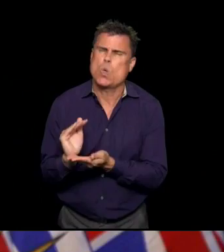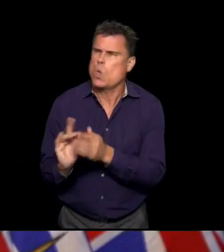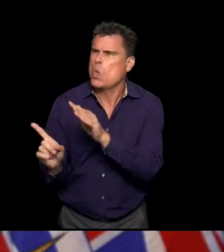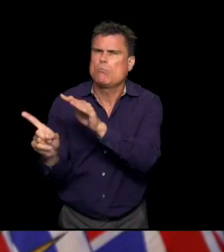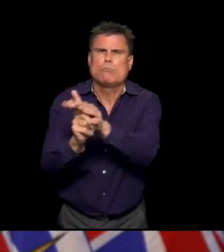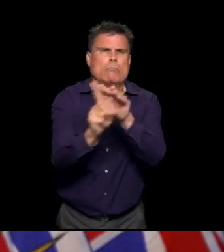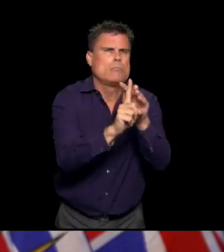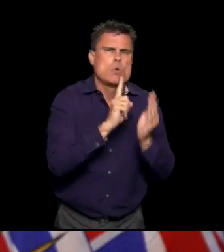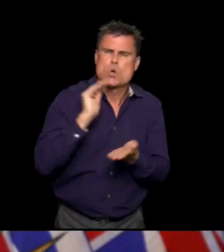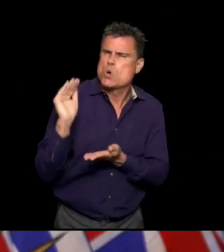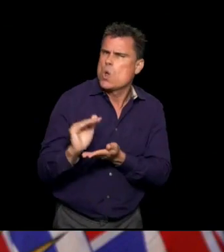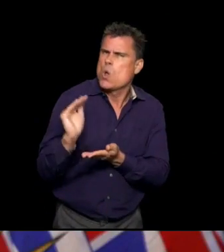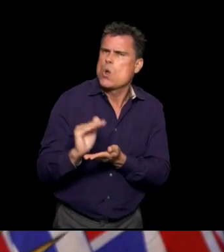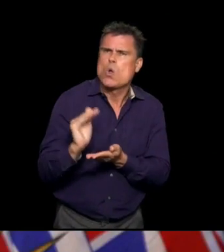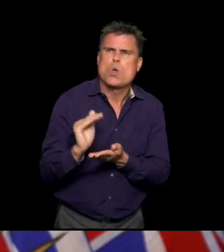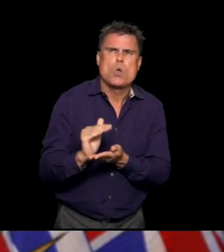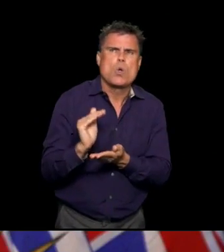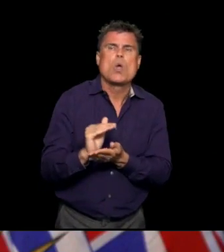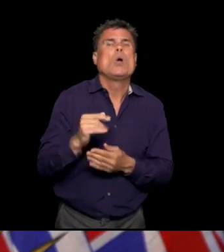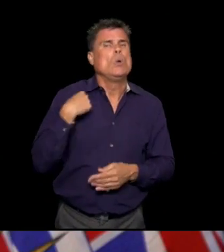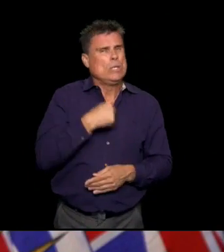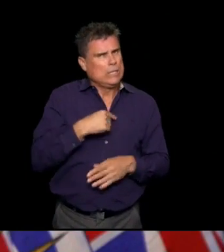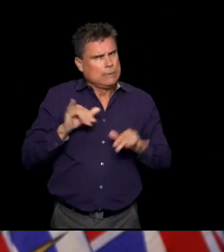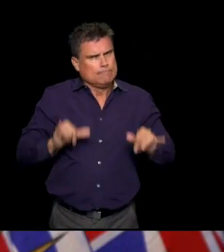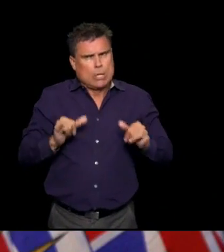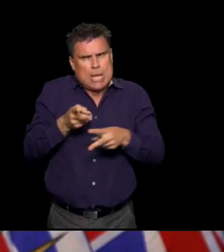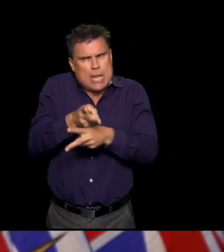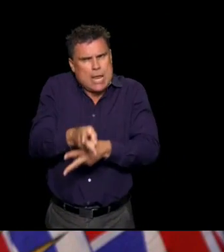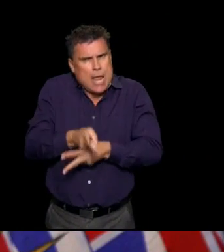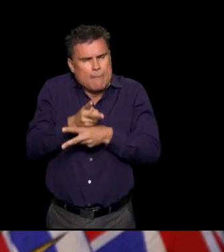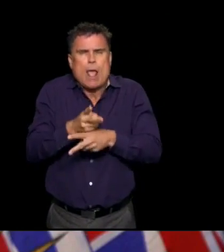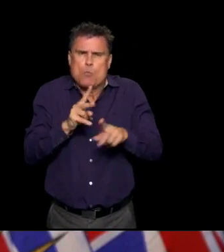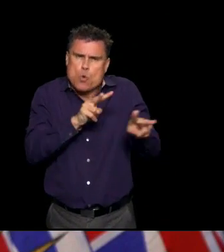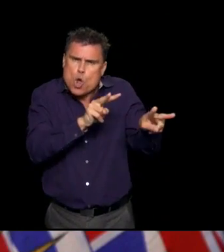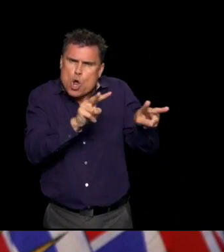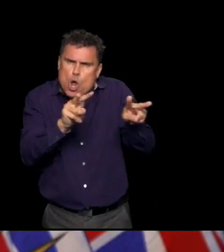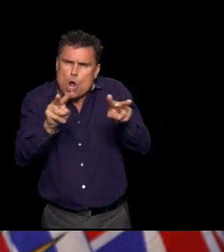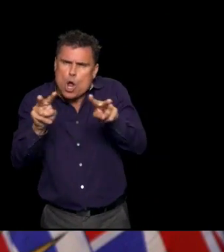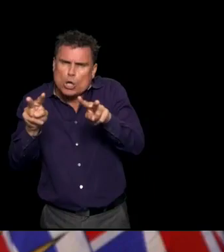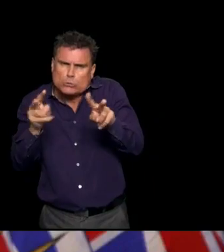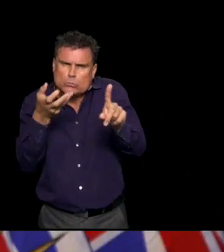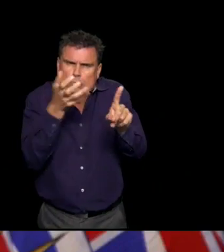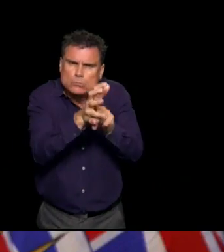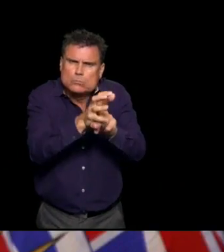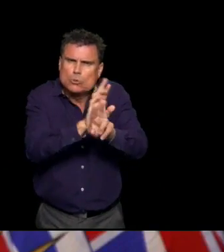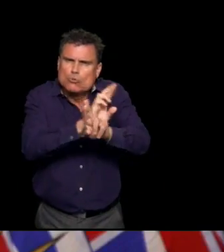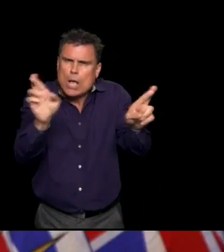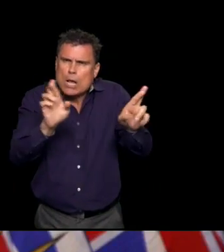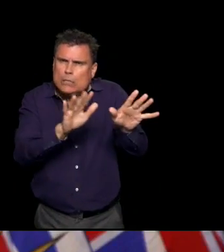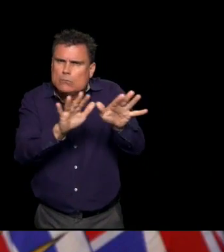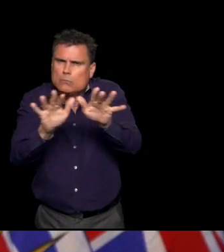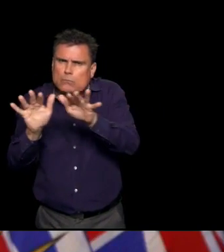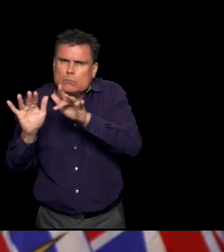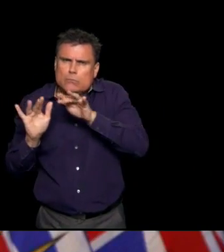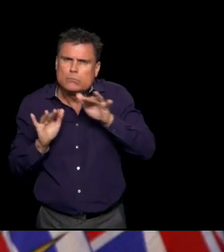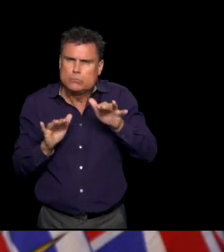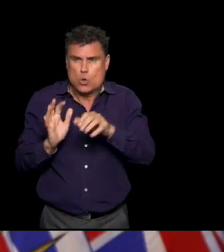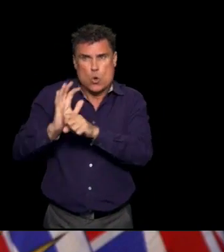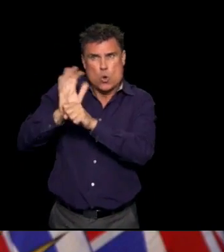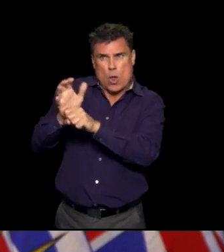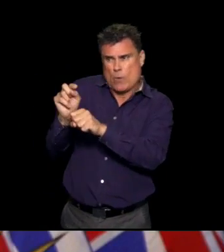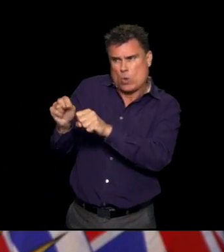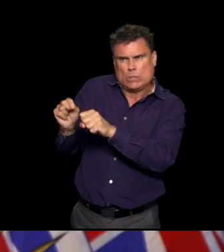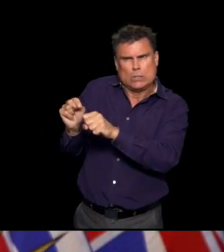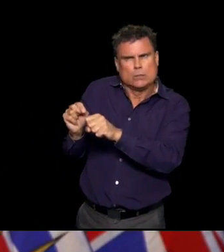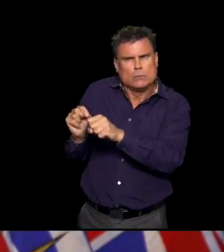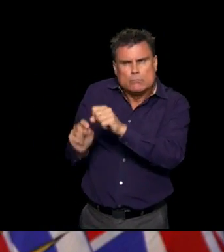organizations, and those are things that we're watching. We watch how much virus is circulating in our community, how much of it is